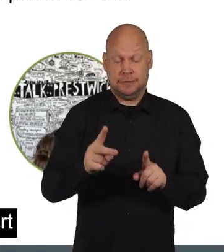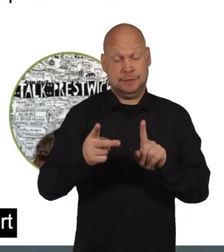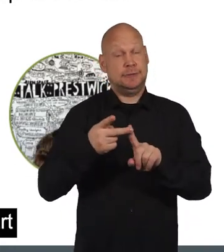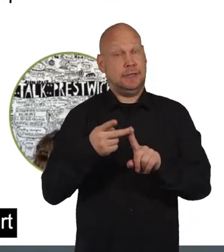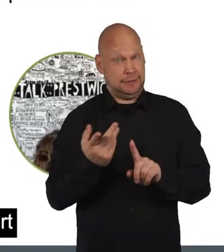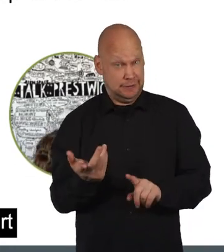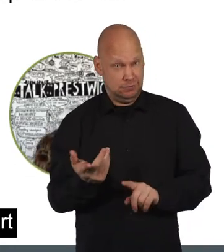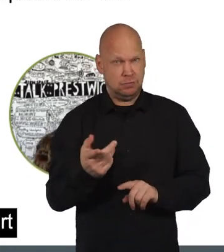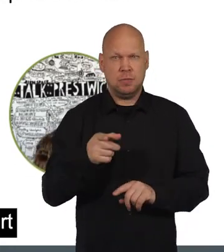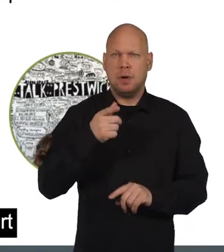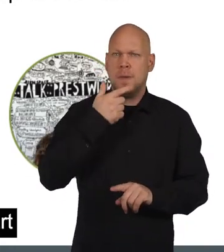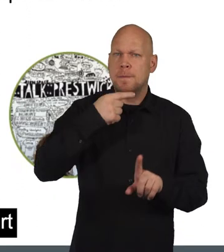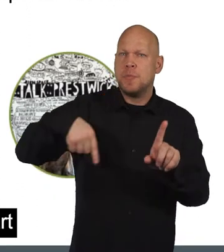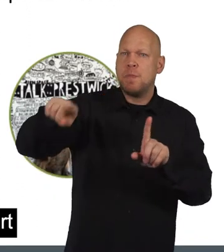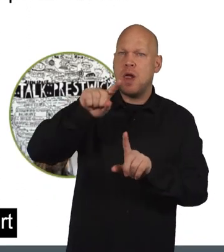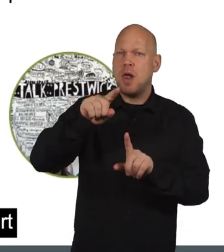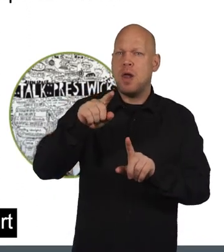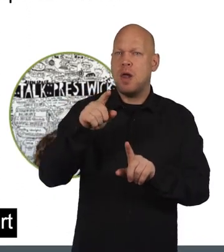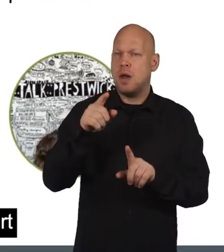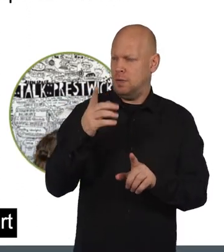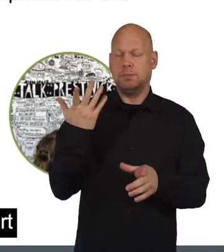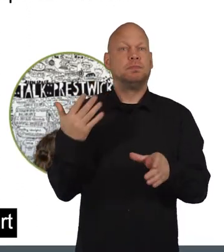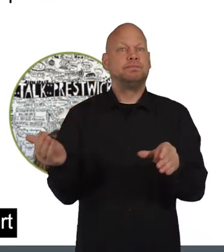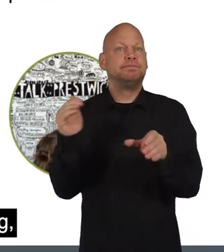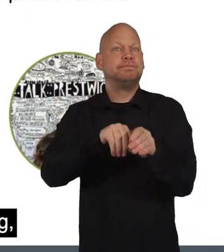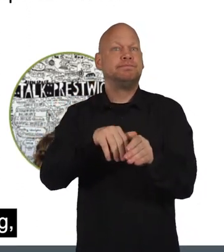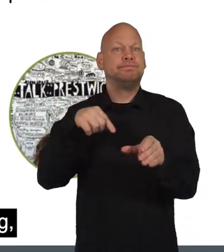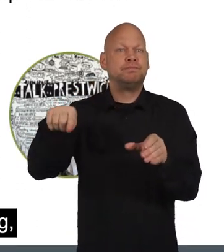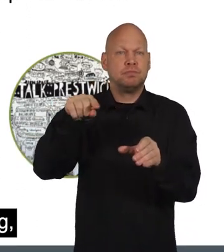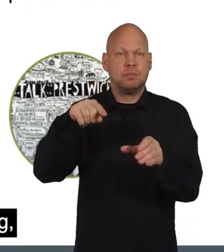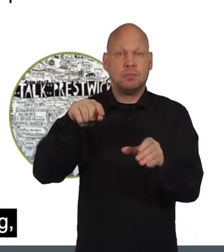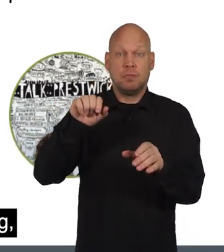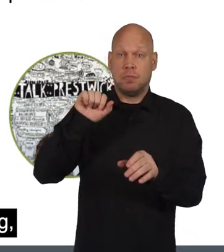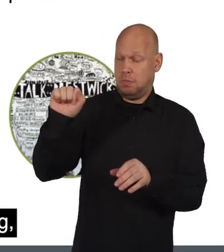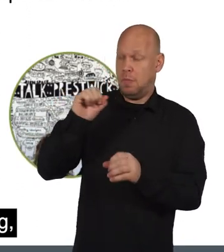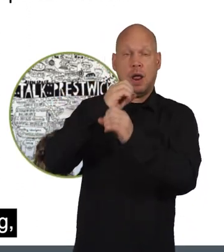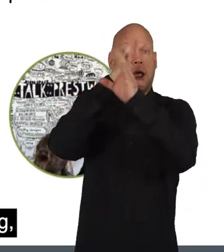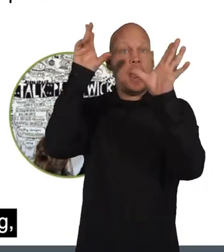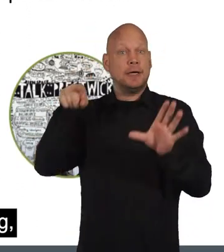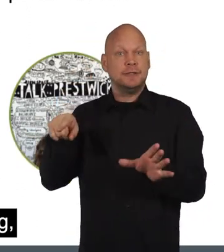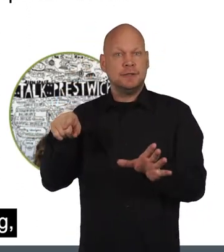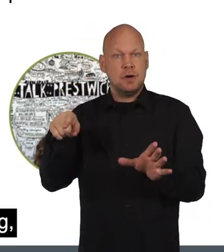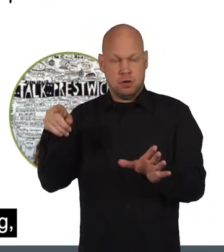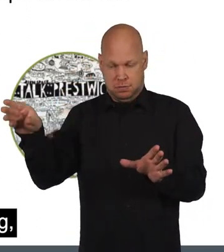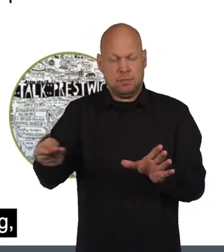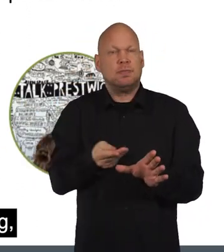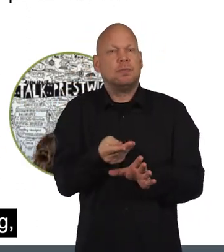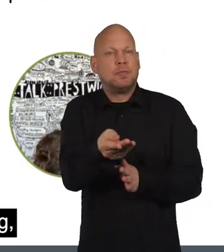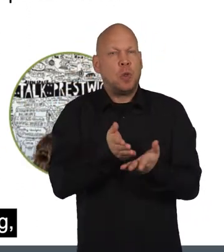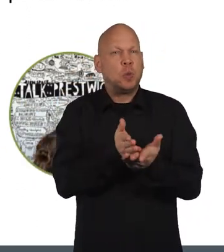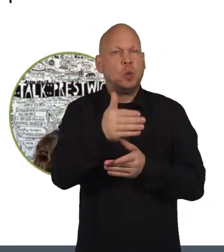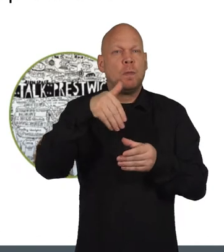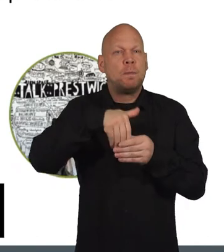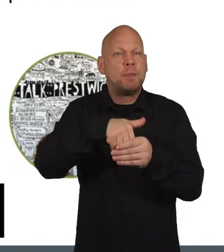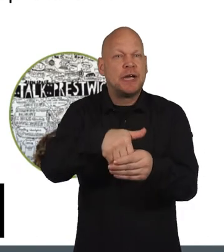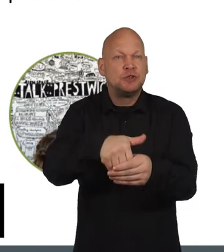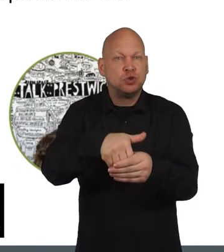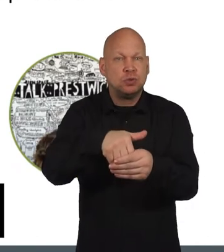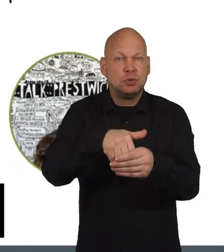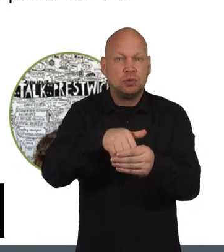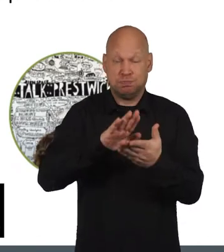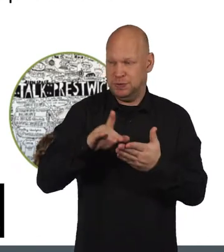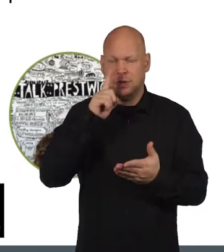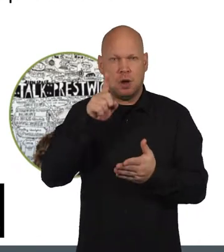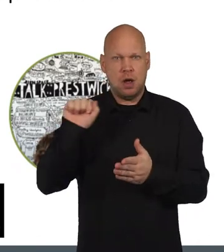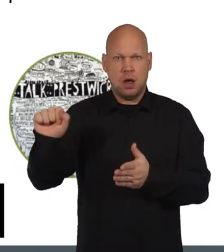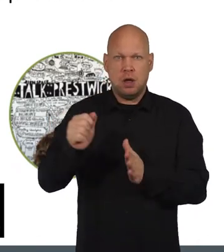Secondly, people get a lot from taking part. This is the idea that through participating, people can